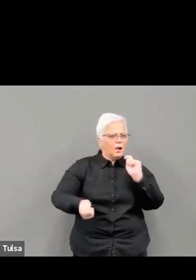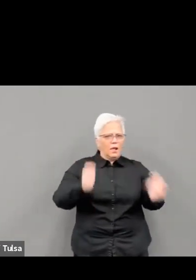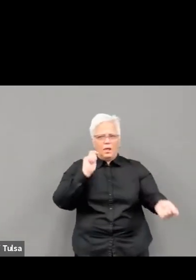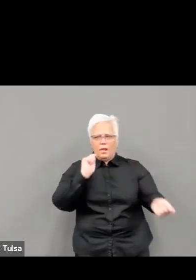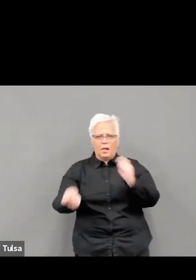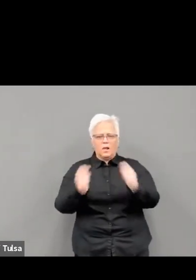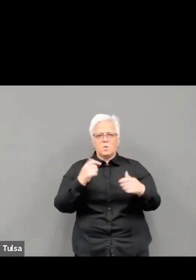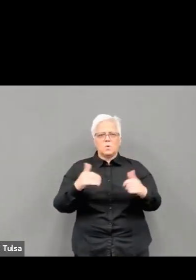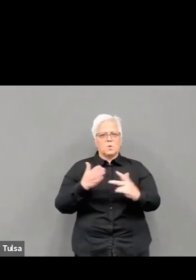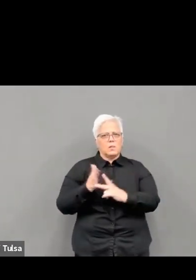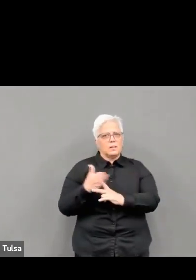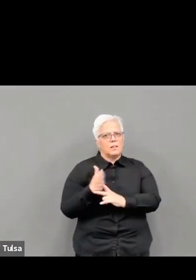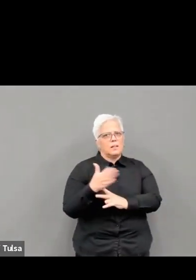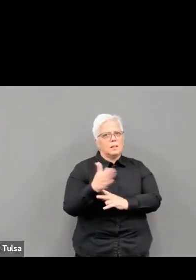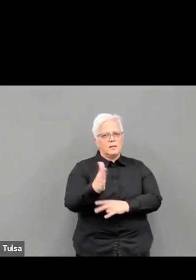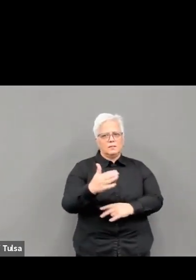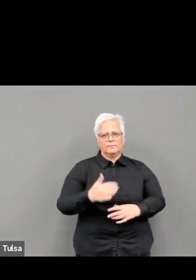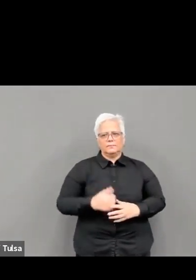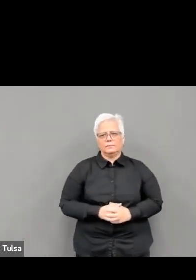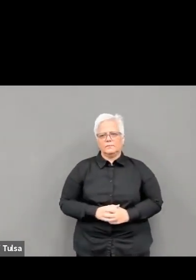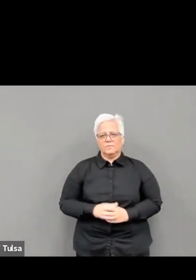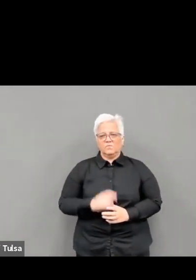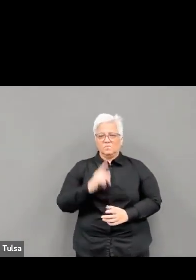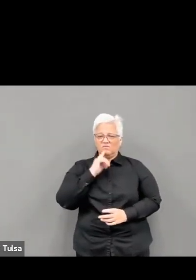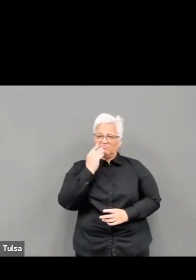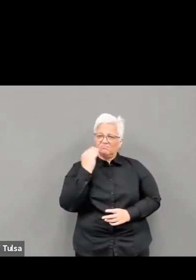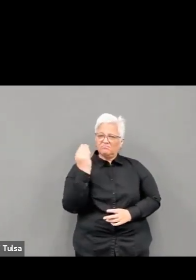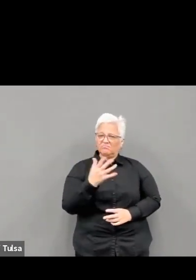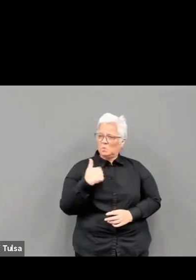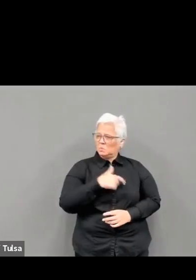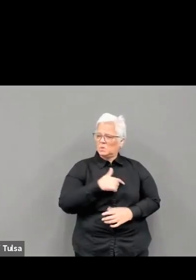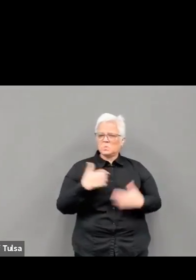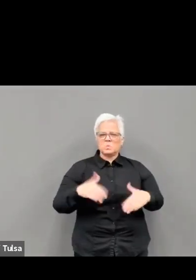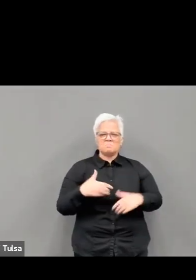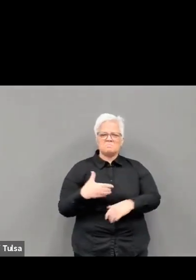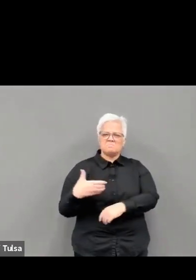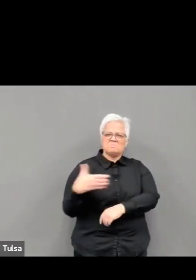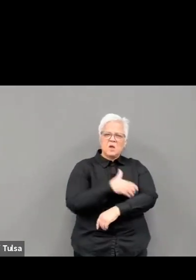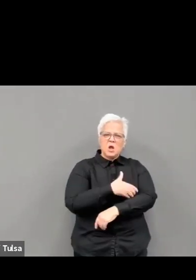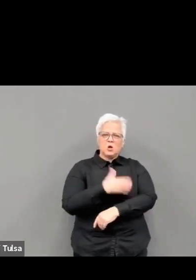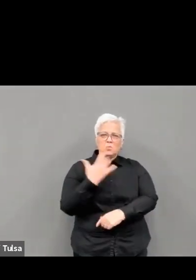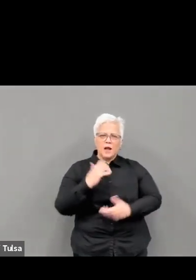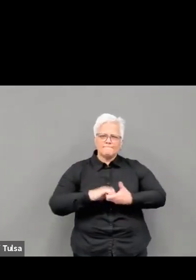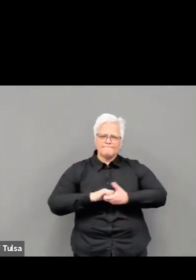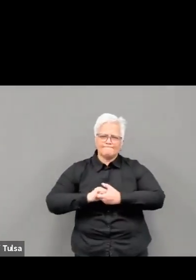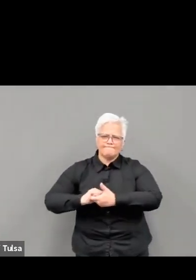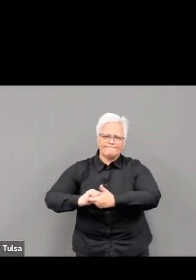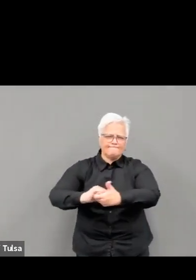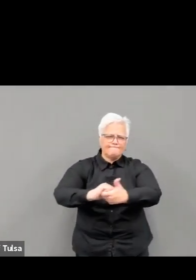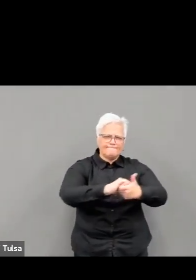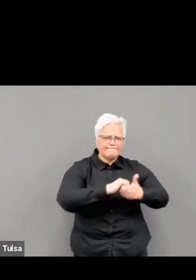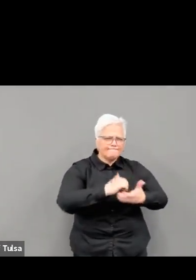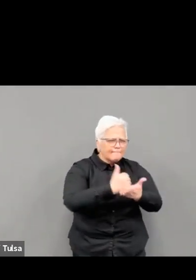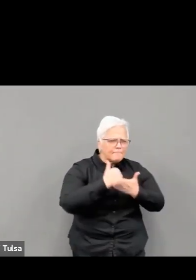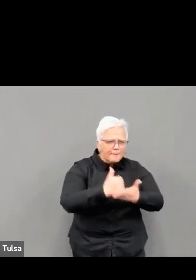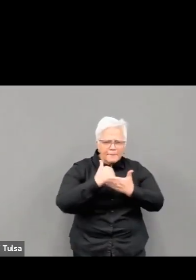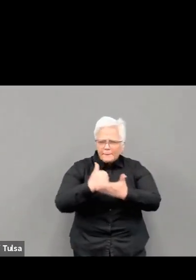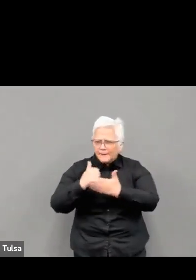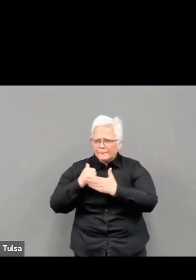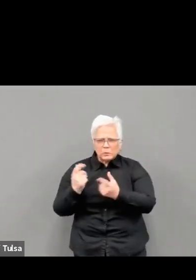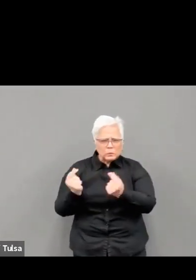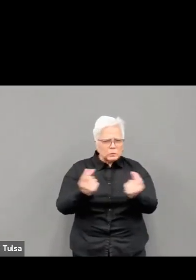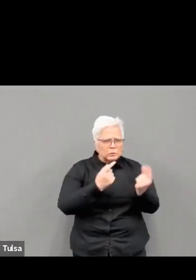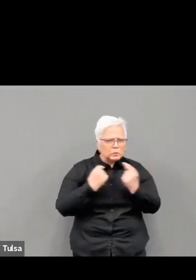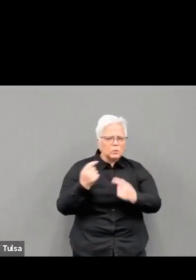Especially when it comes to how we have approached healthcare. For those of us in medicine, the past year has been filled with